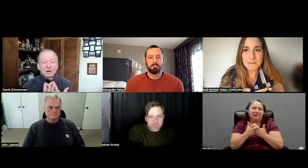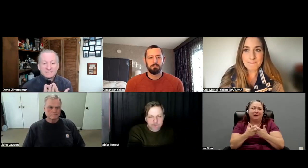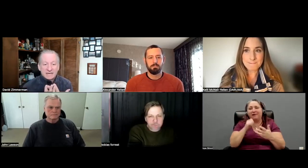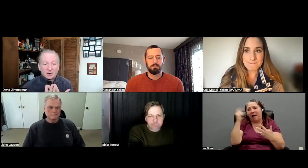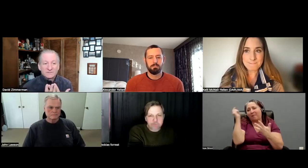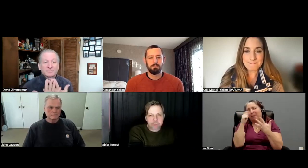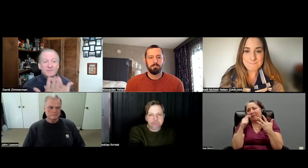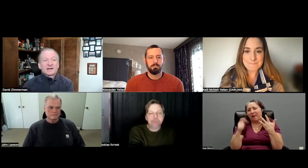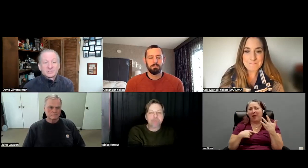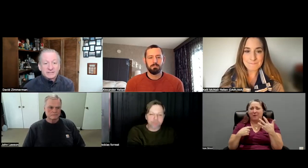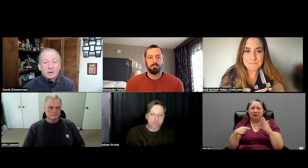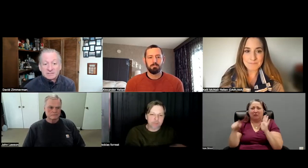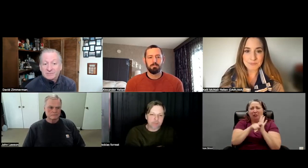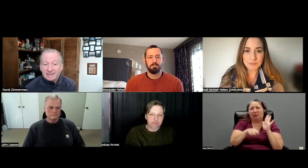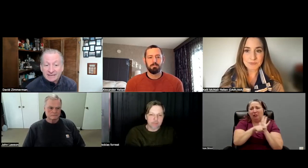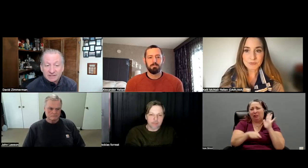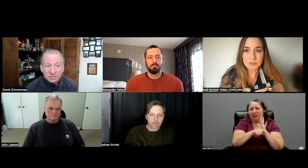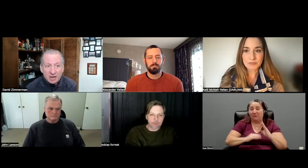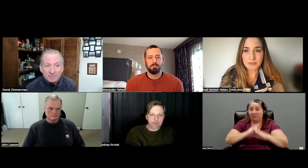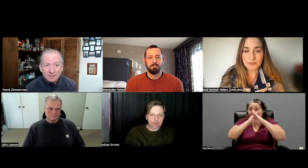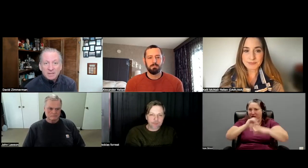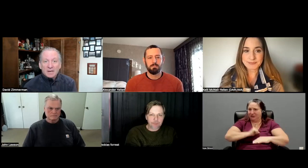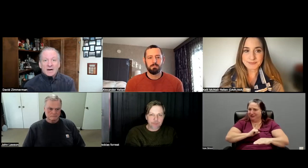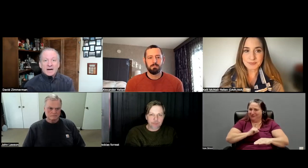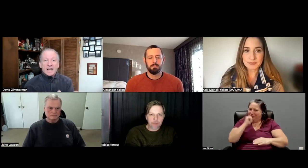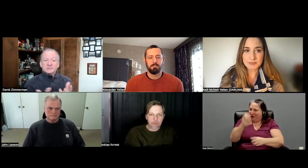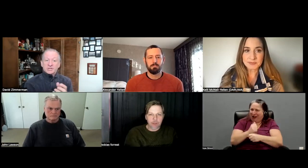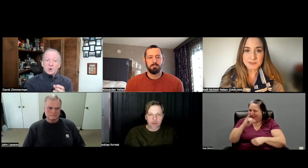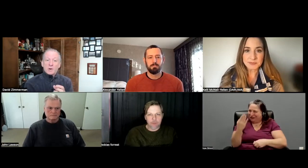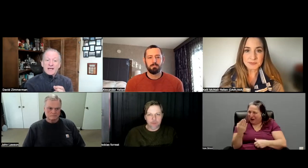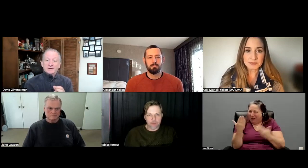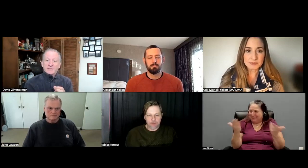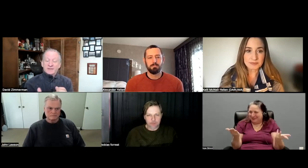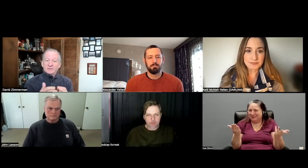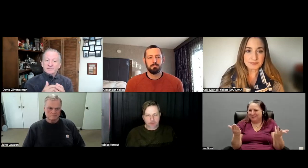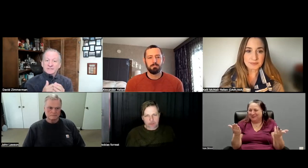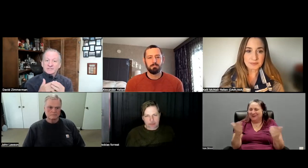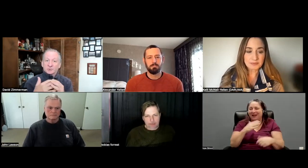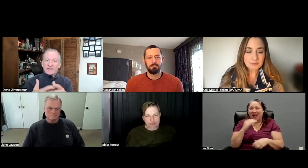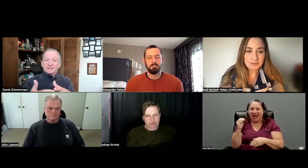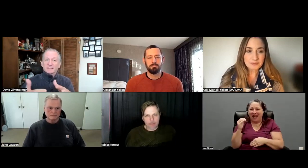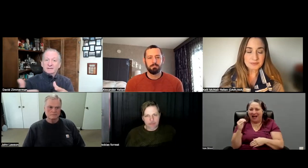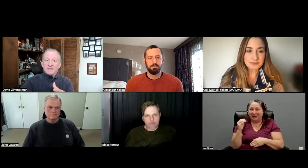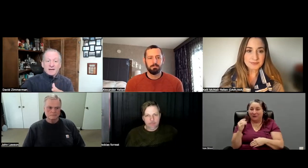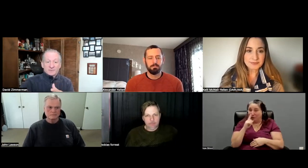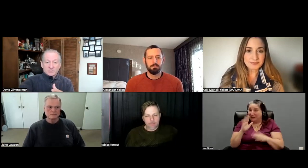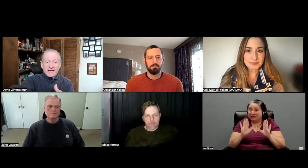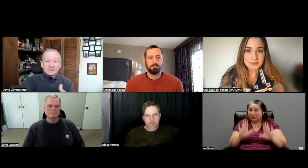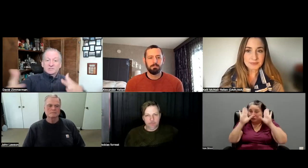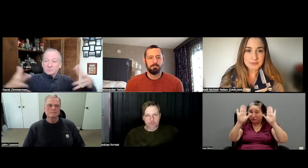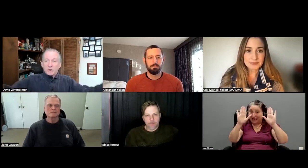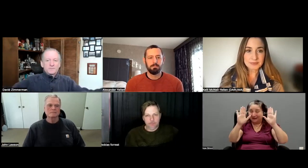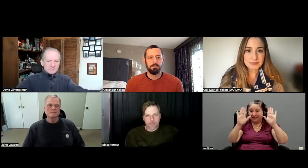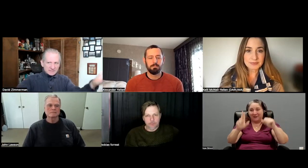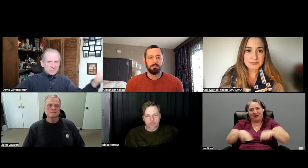block ourselves from actually possibly getting the job. Uh, so, and, and this is great that, uh, of course,